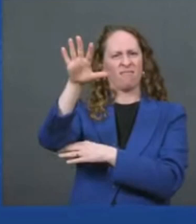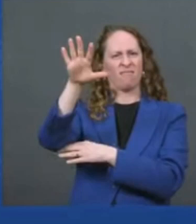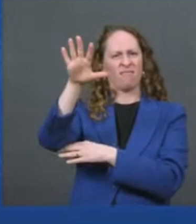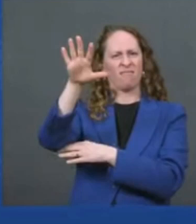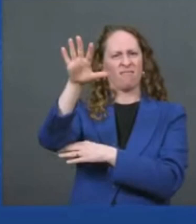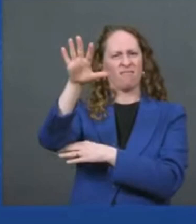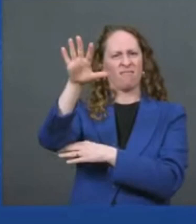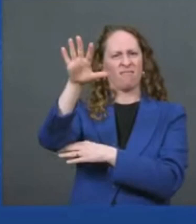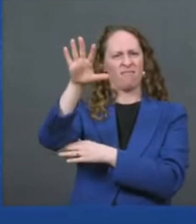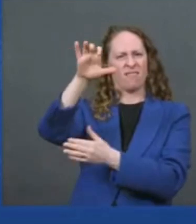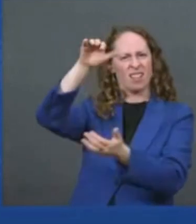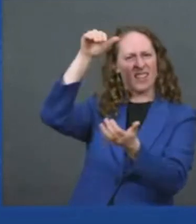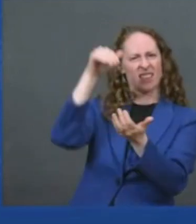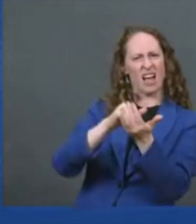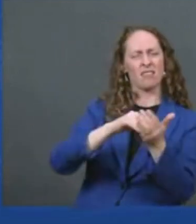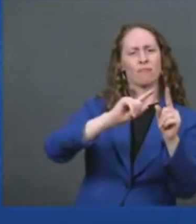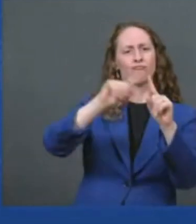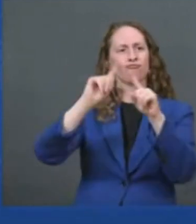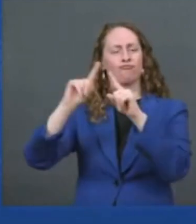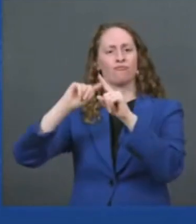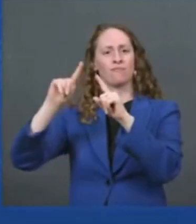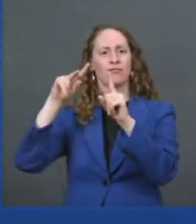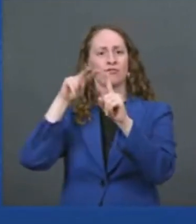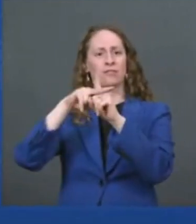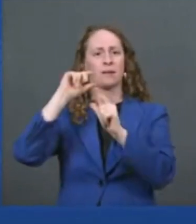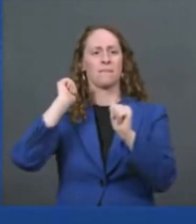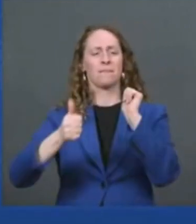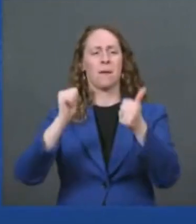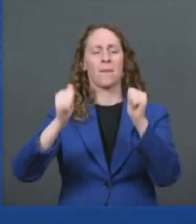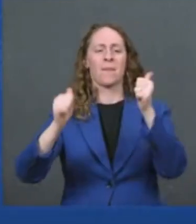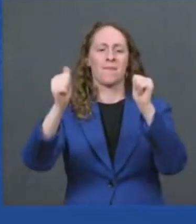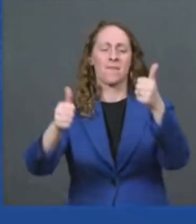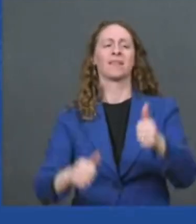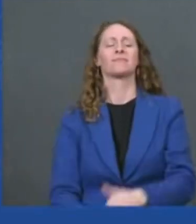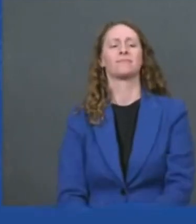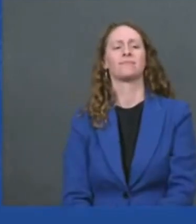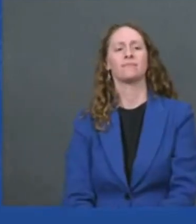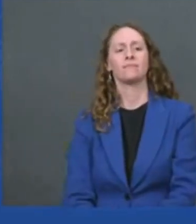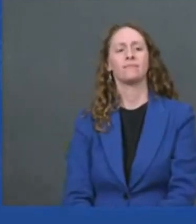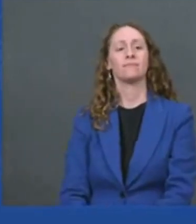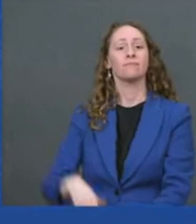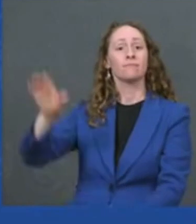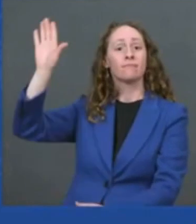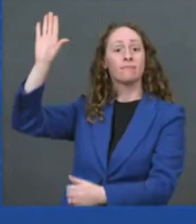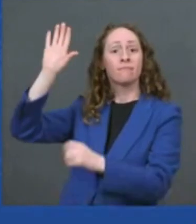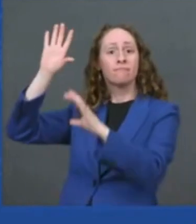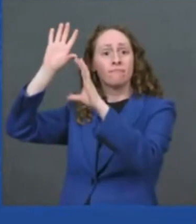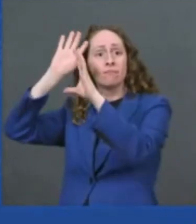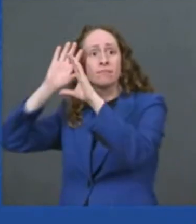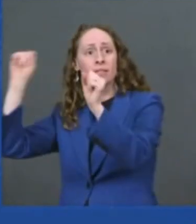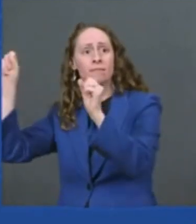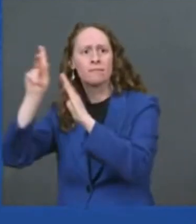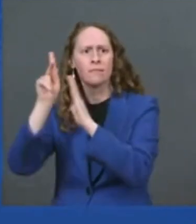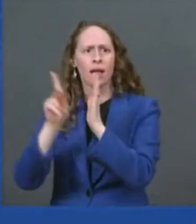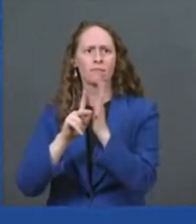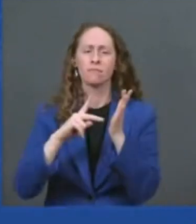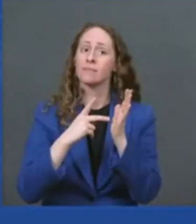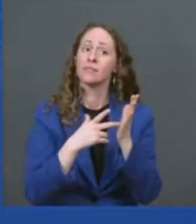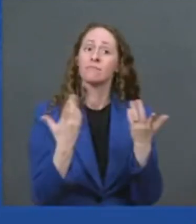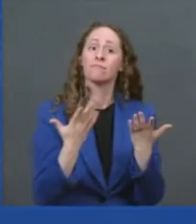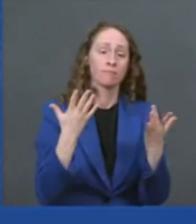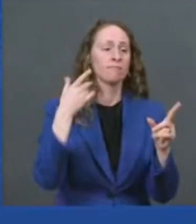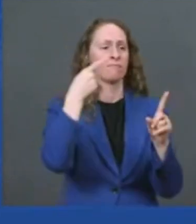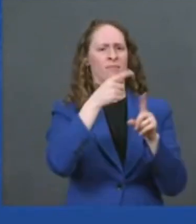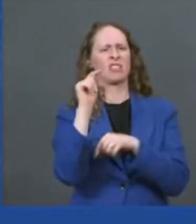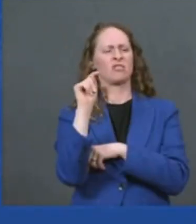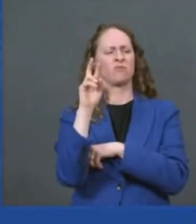promising keep going policies have contributed to enormous demand for tritium's products right here in the us and that directly led